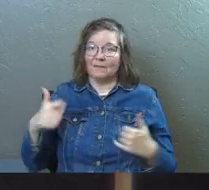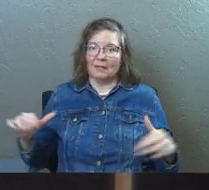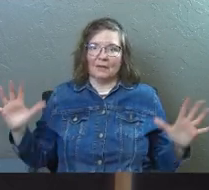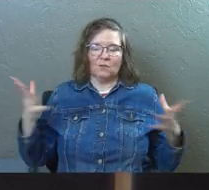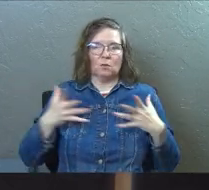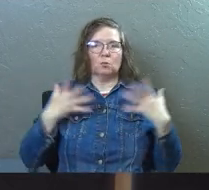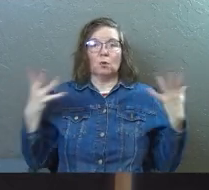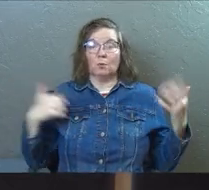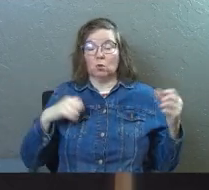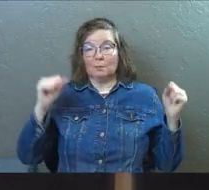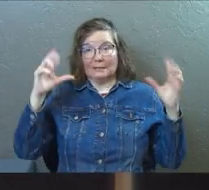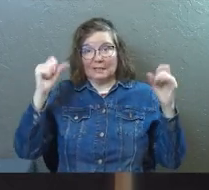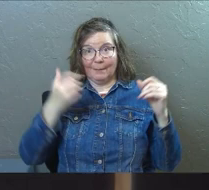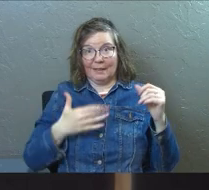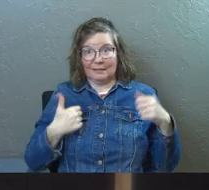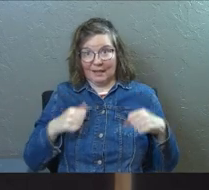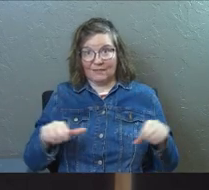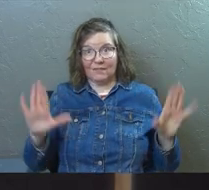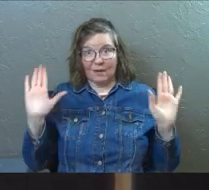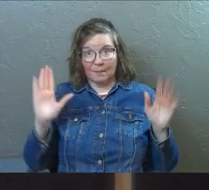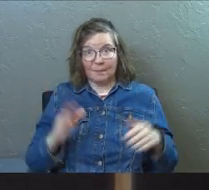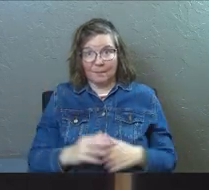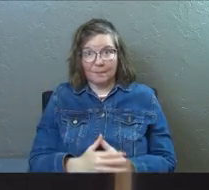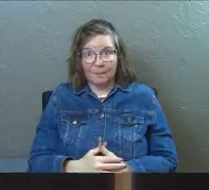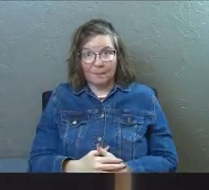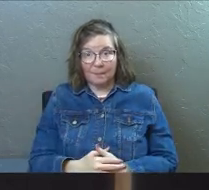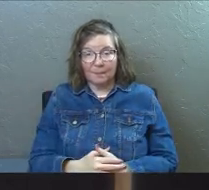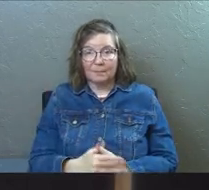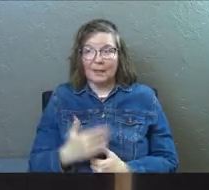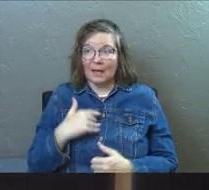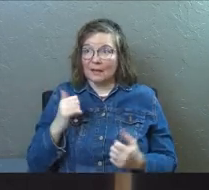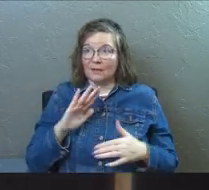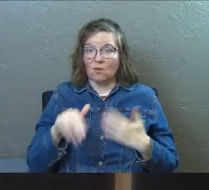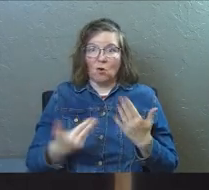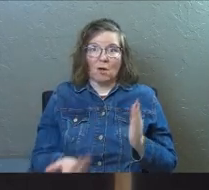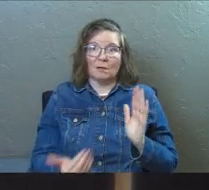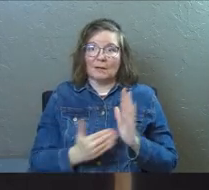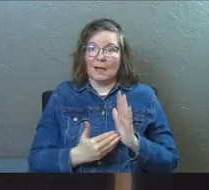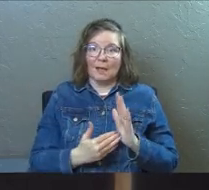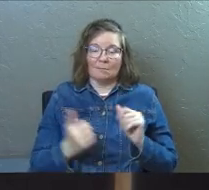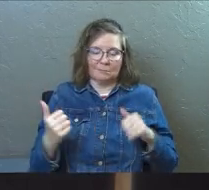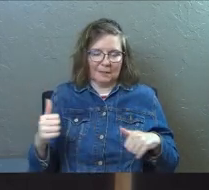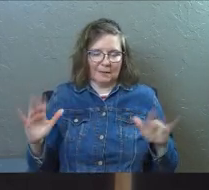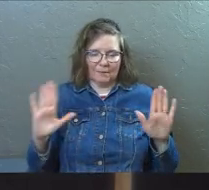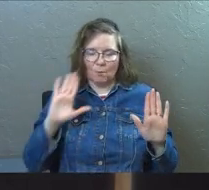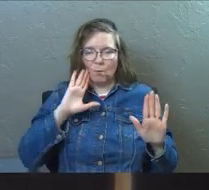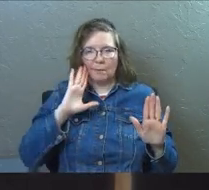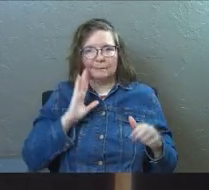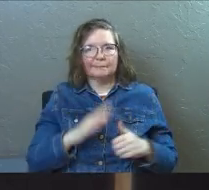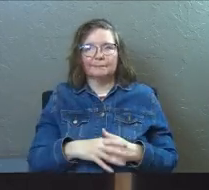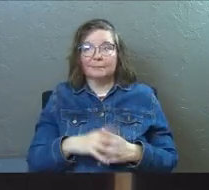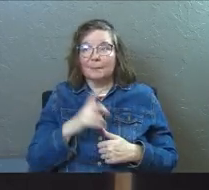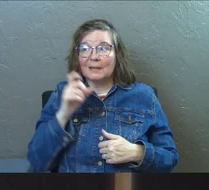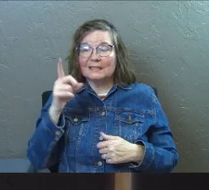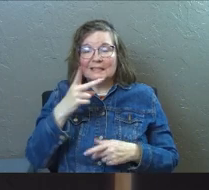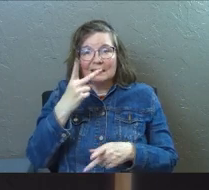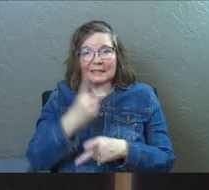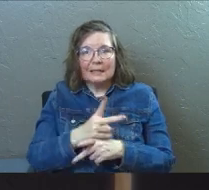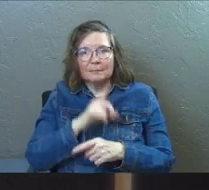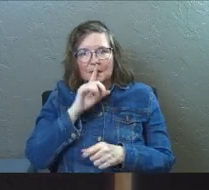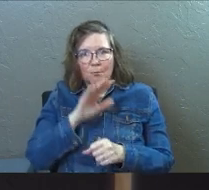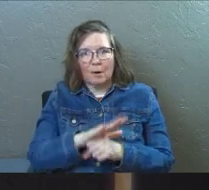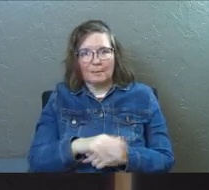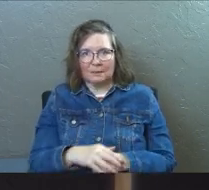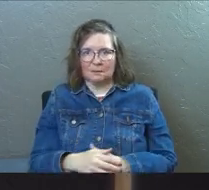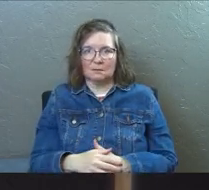given up so much. You'd be shocked at some of the things I've given up. I give it all up again because he keeps his